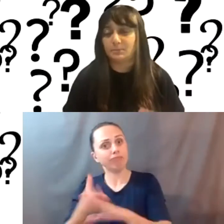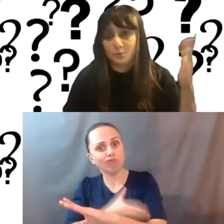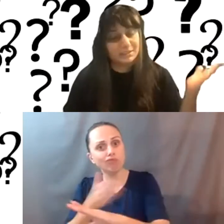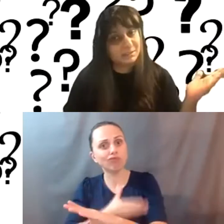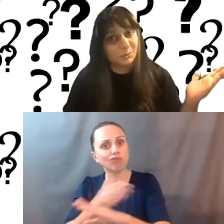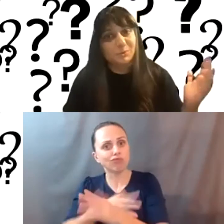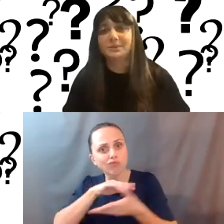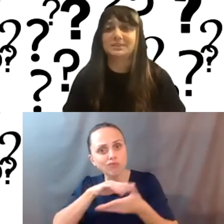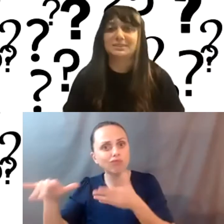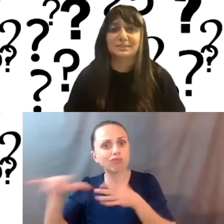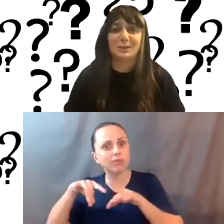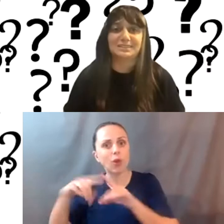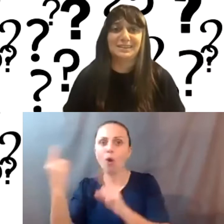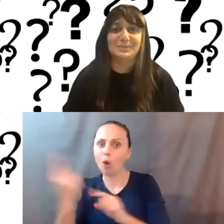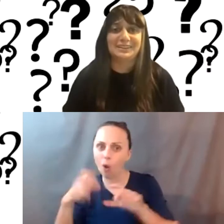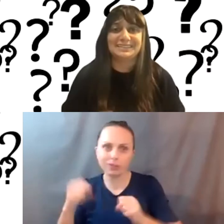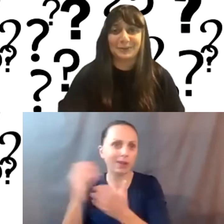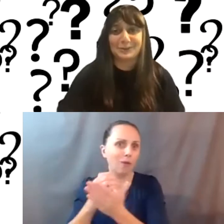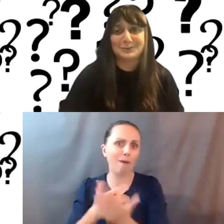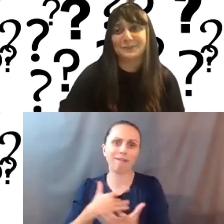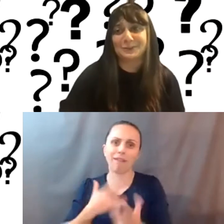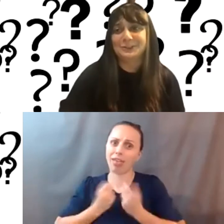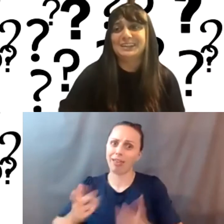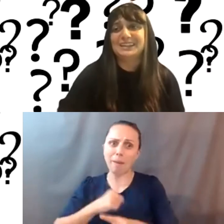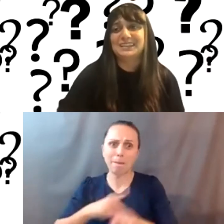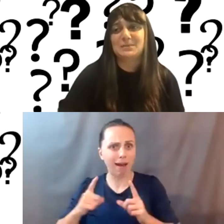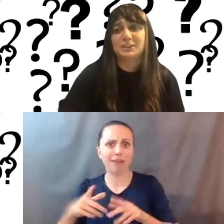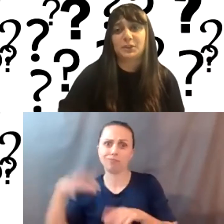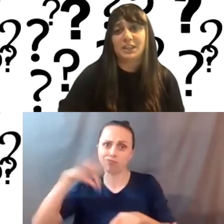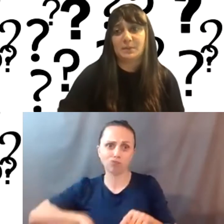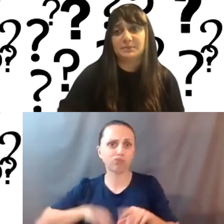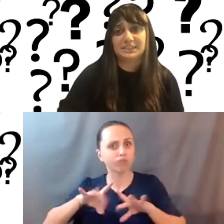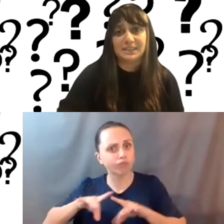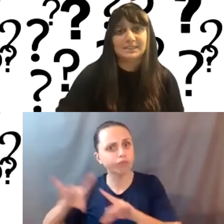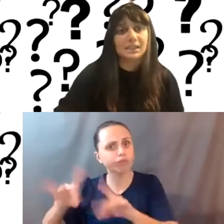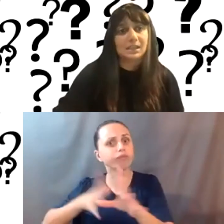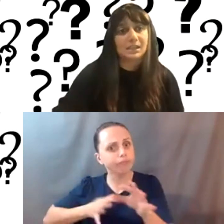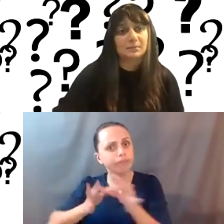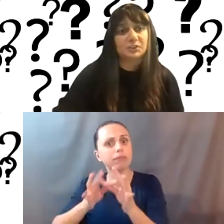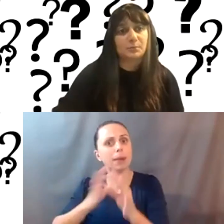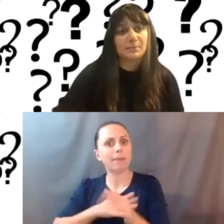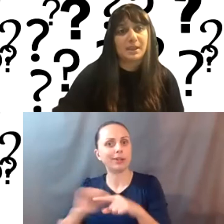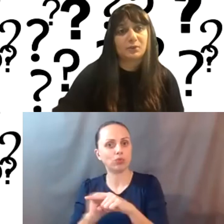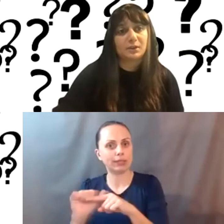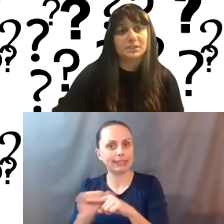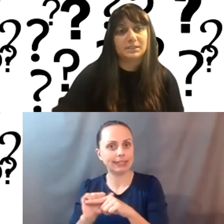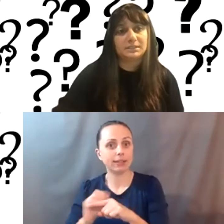studies. I'm always in school. It's exhausting, but it's very useful to keep my training up to date. So my background is